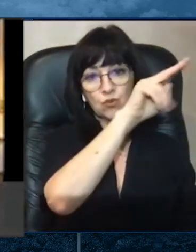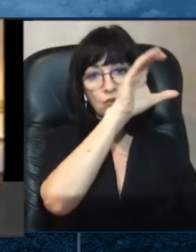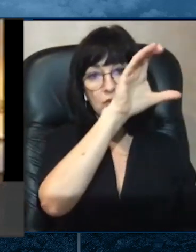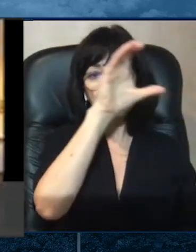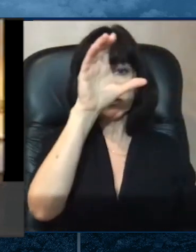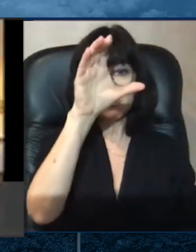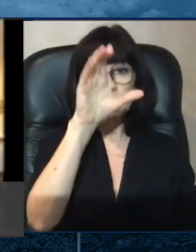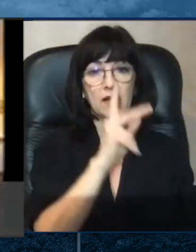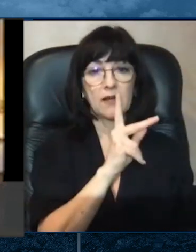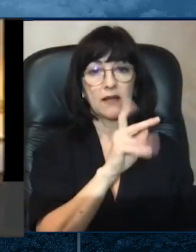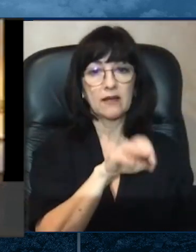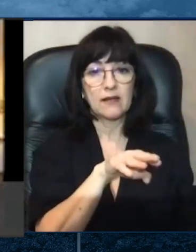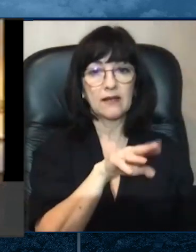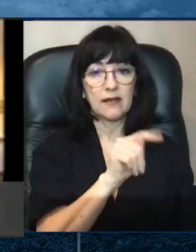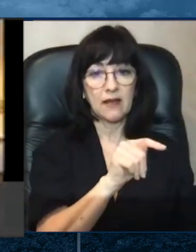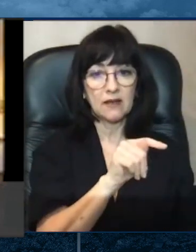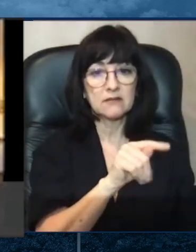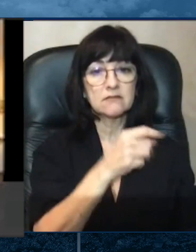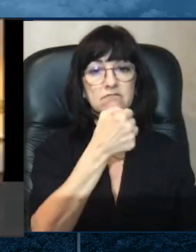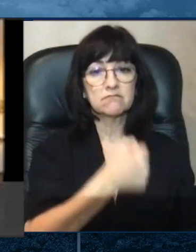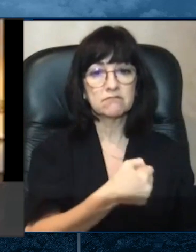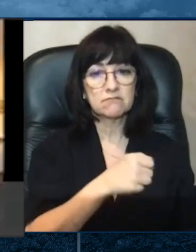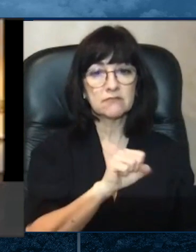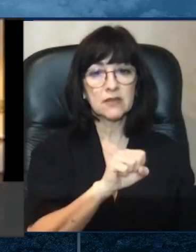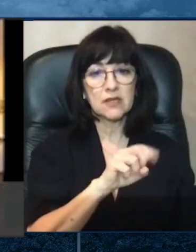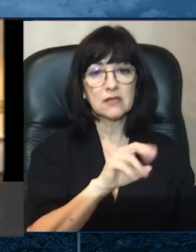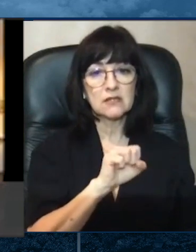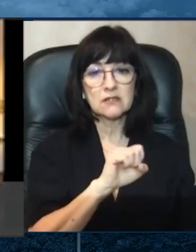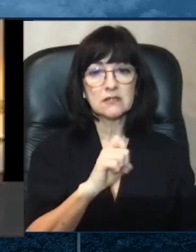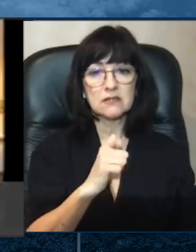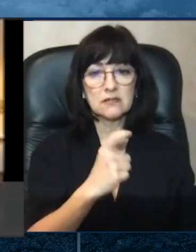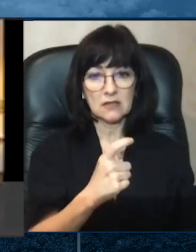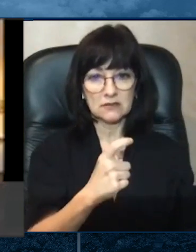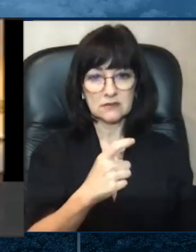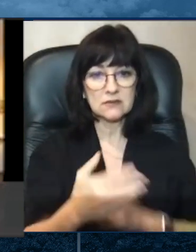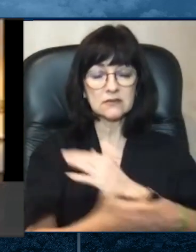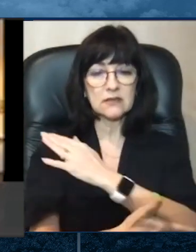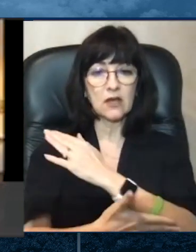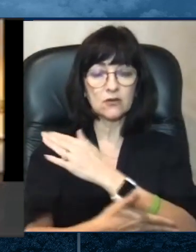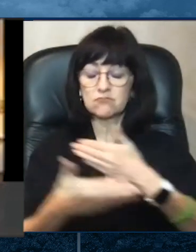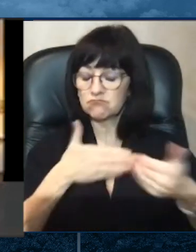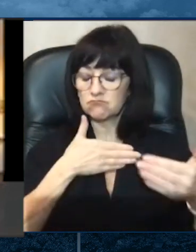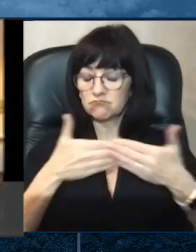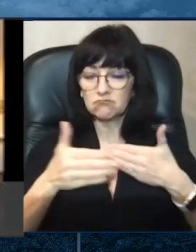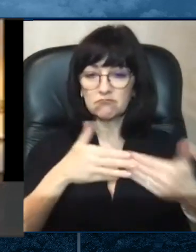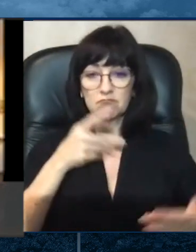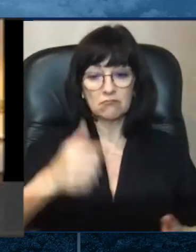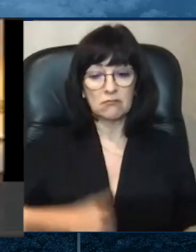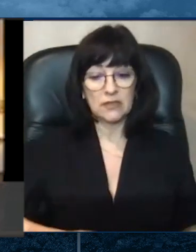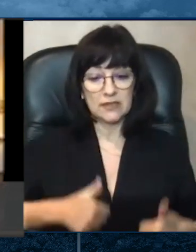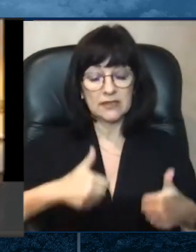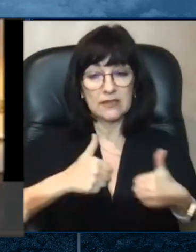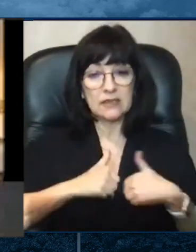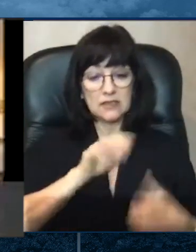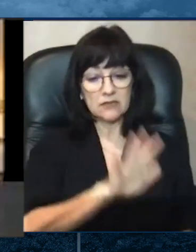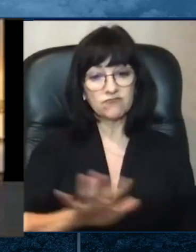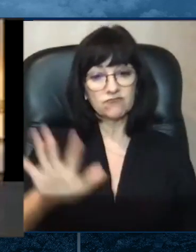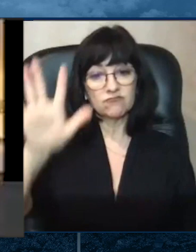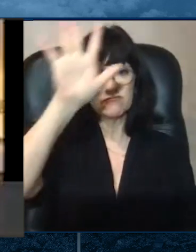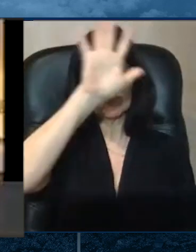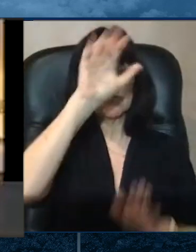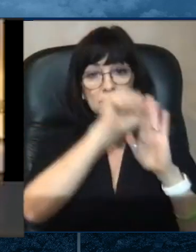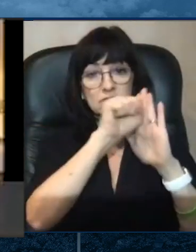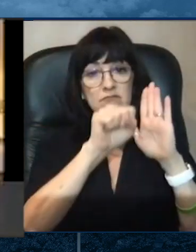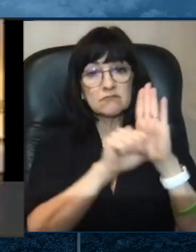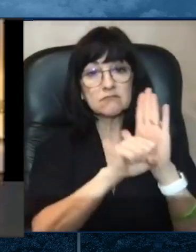Donde viva, no importa donde viva en el estado de Delaware. Si marca el número 2-1-1, las personas que